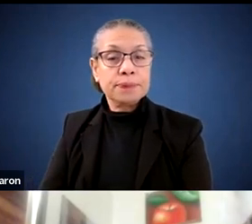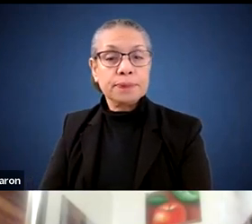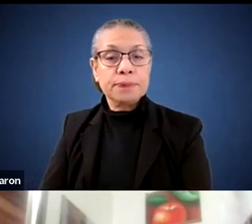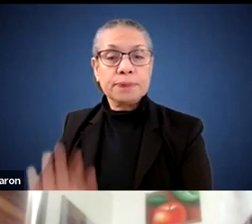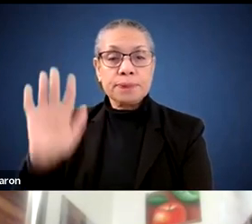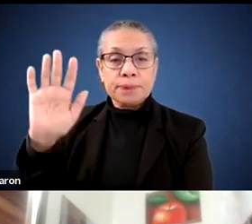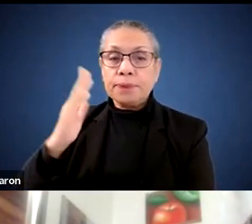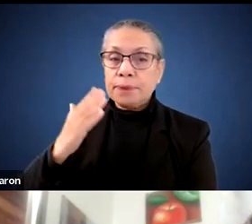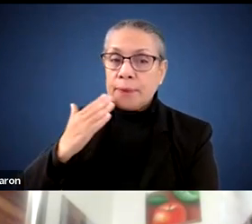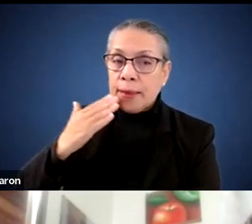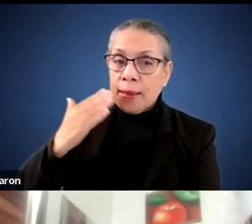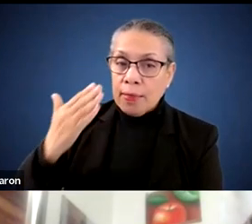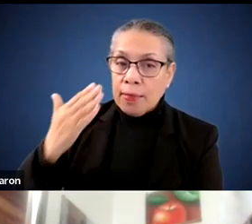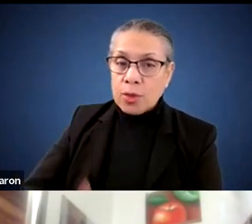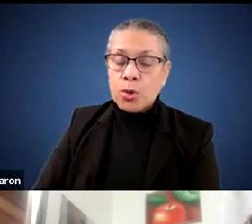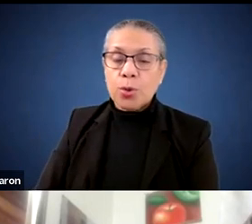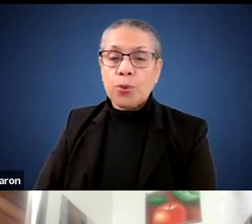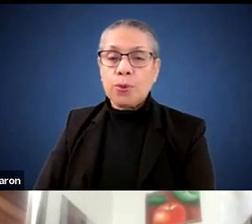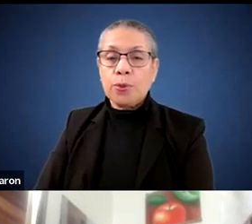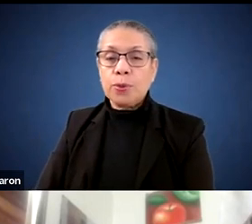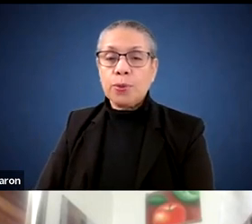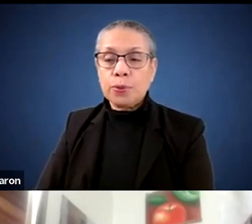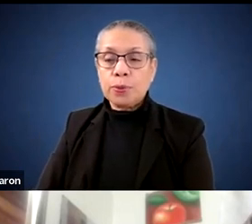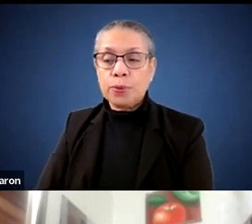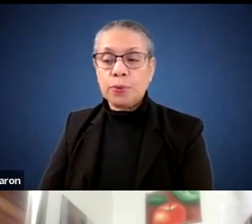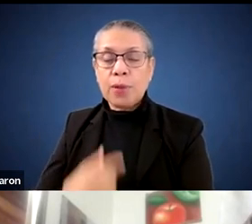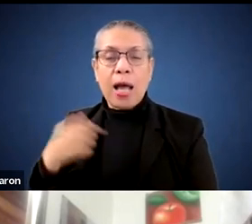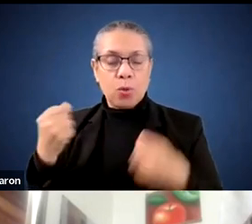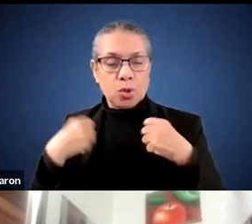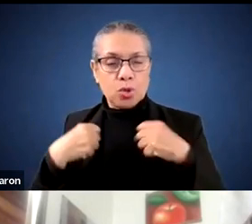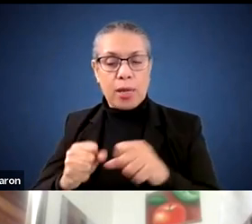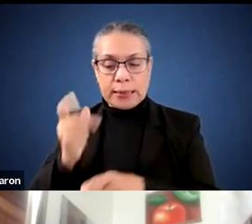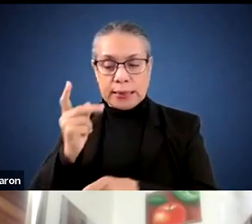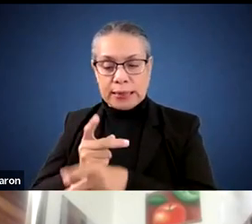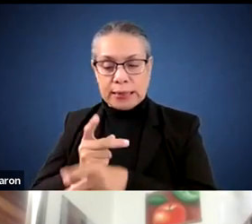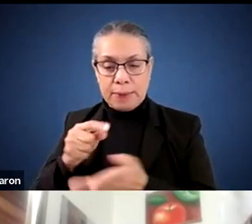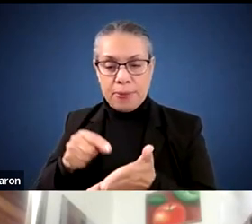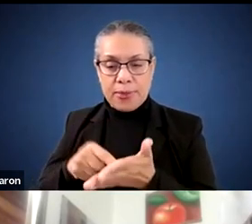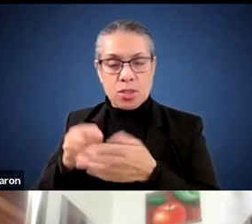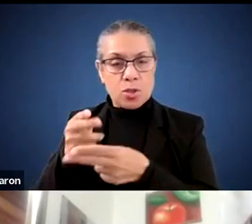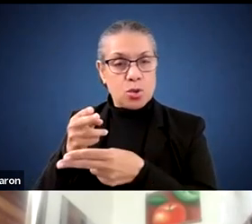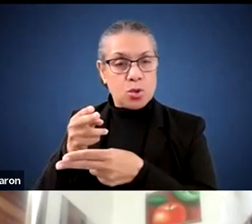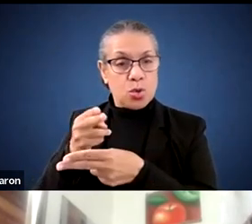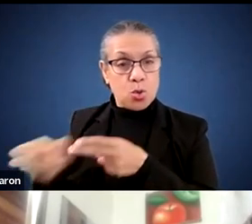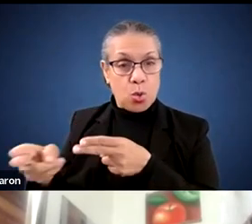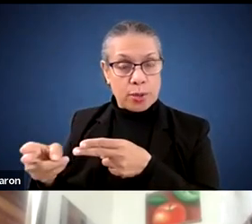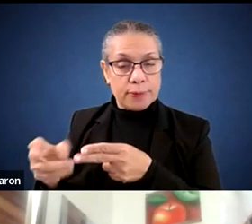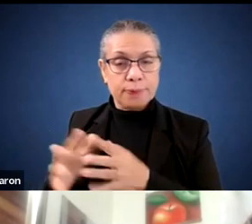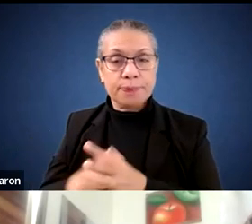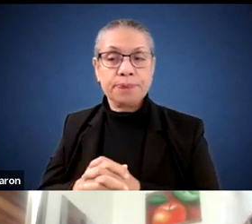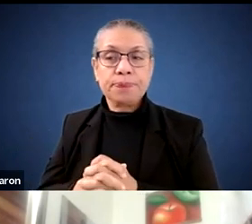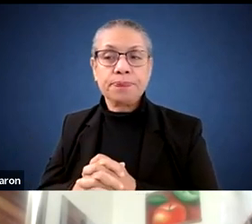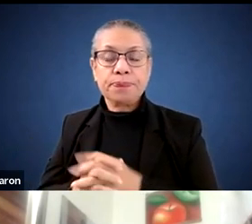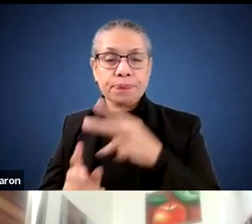Thank you, Madam Chair. And again, I will also, um, try to keep it short, uh, two quick